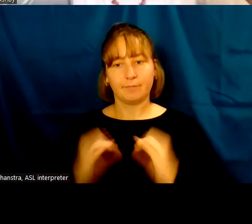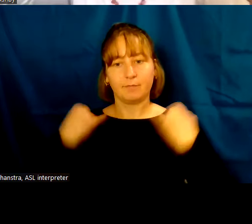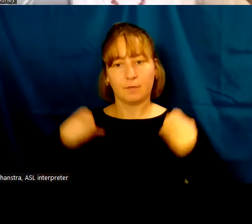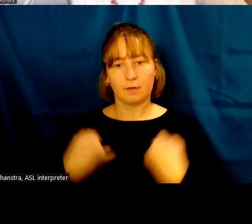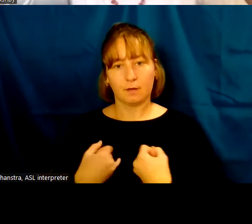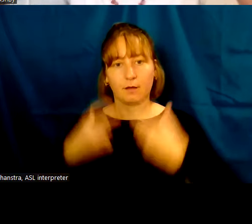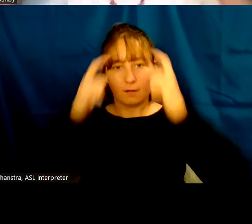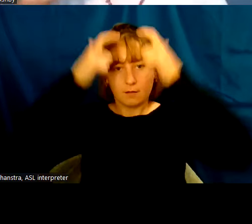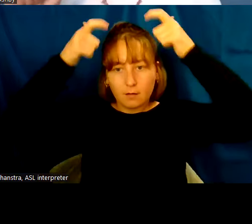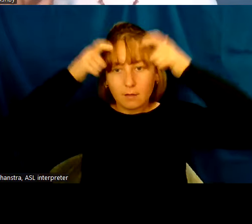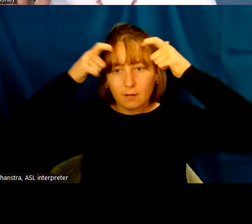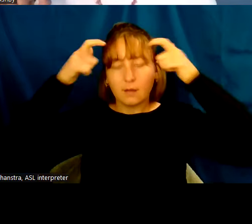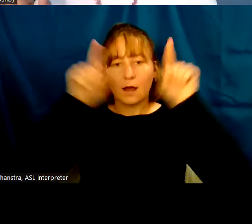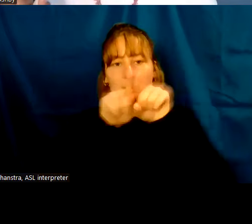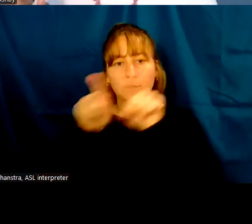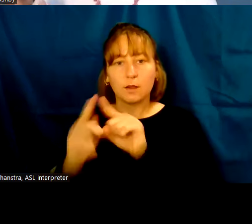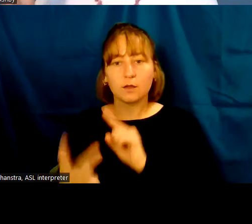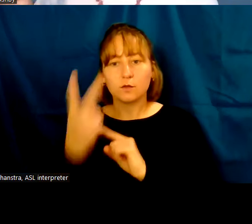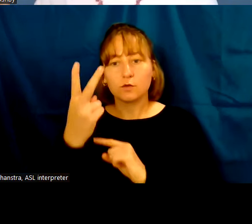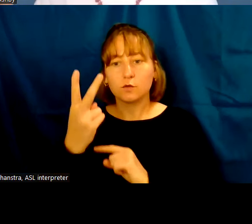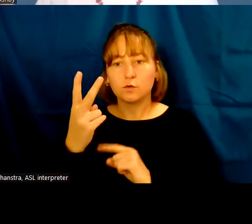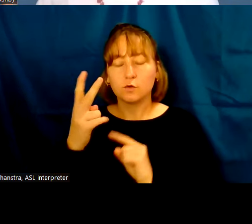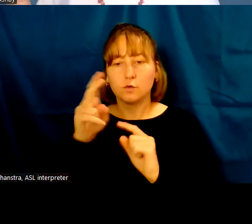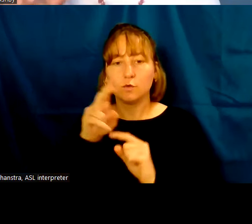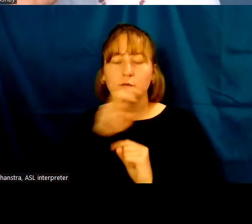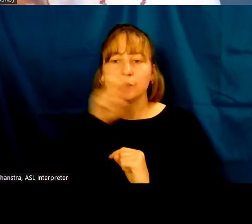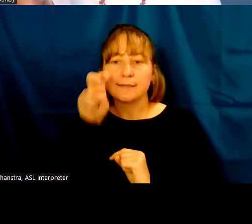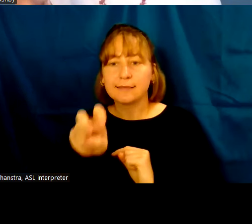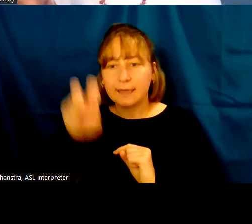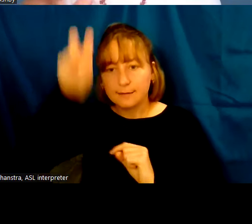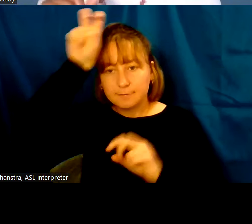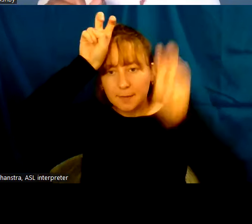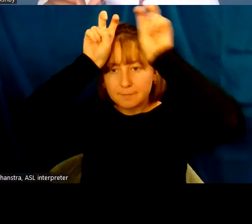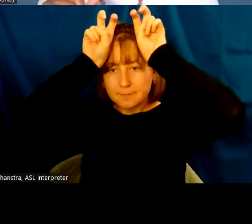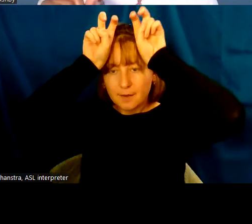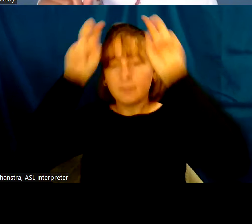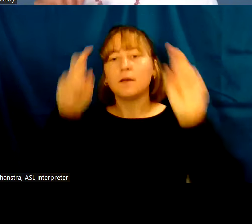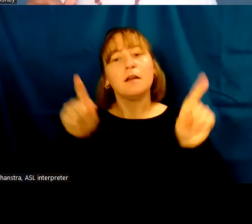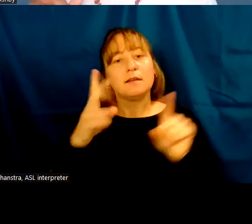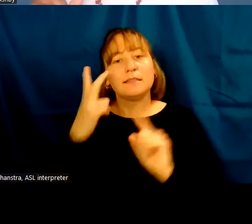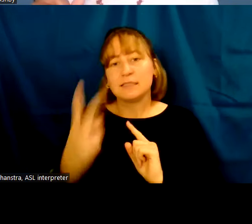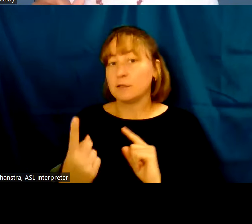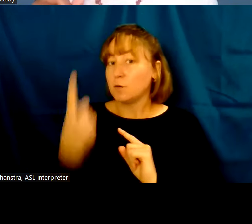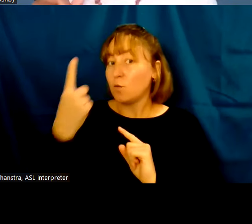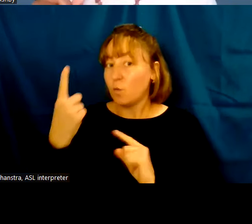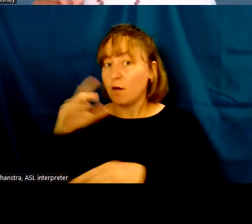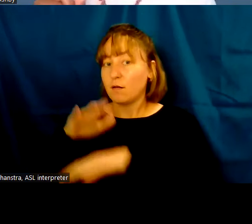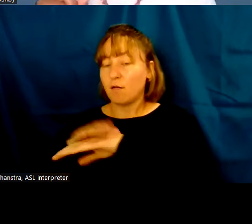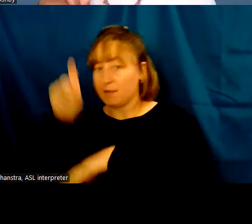on her head, and two rearing cobras, as opposed to the one that we will see on Egyptian